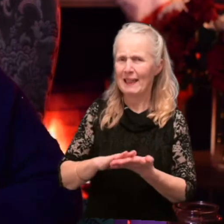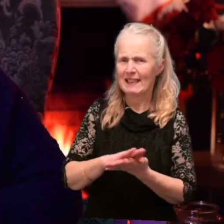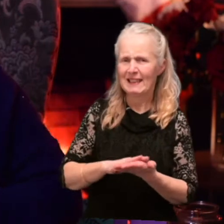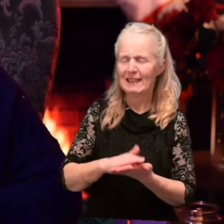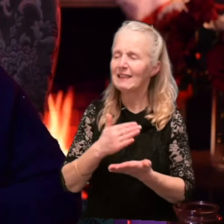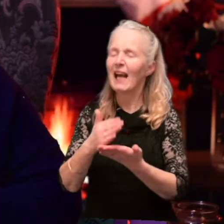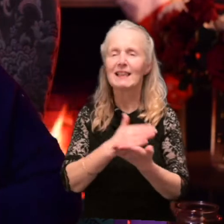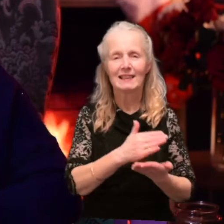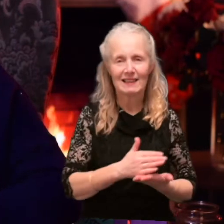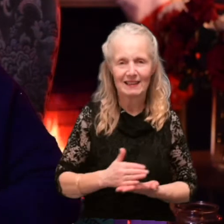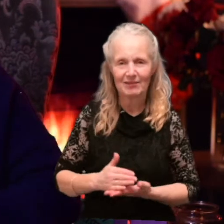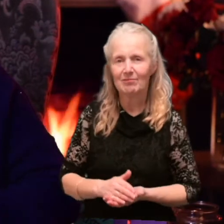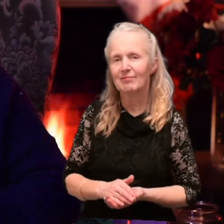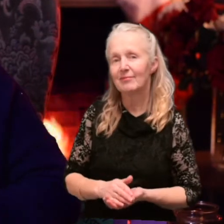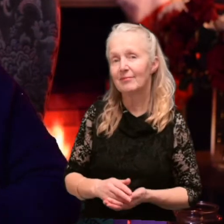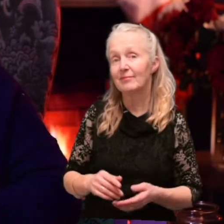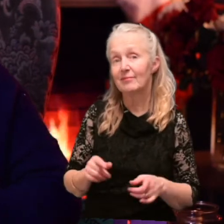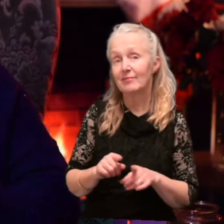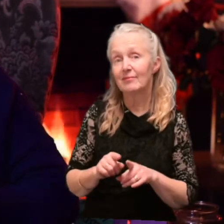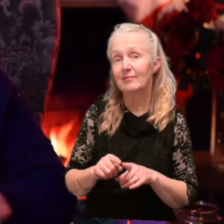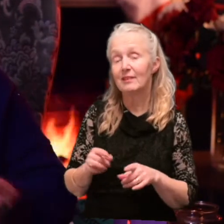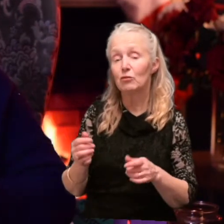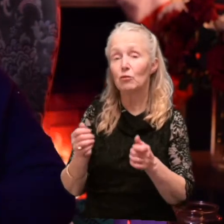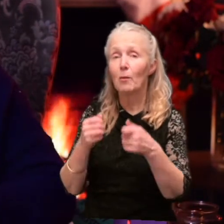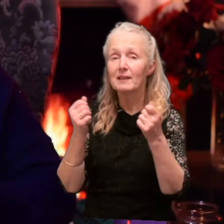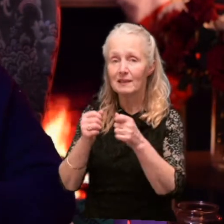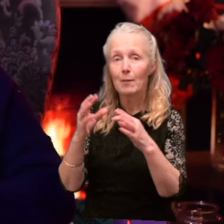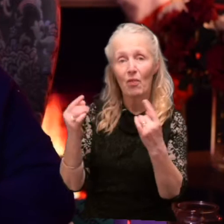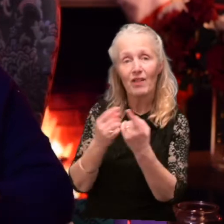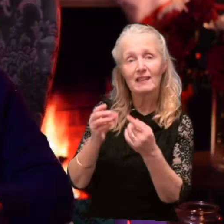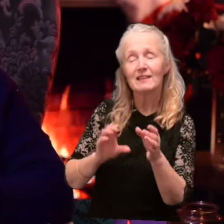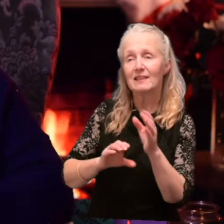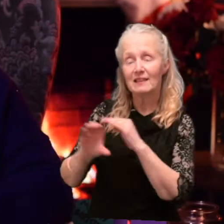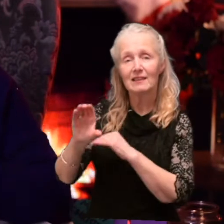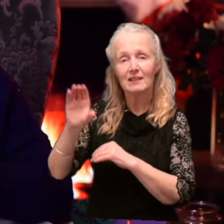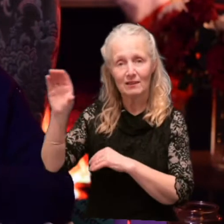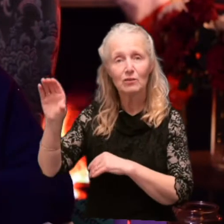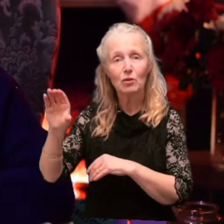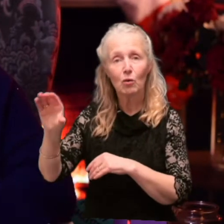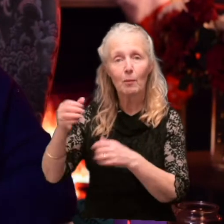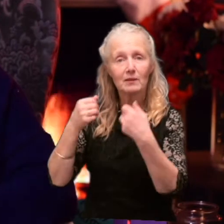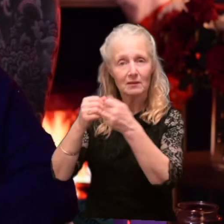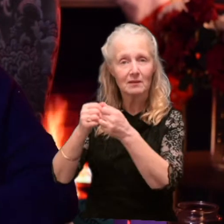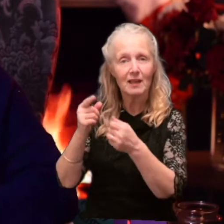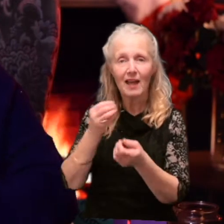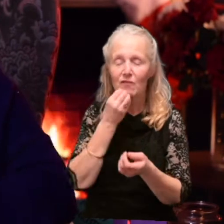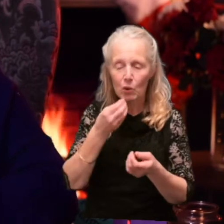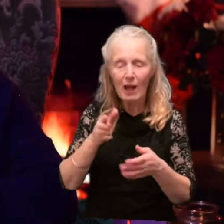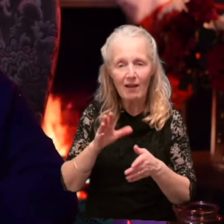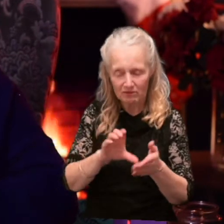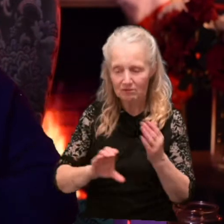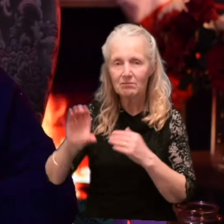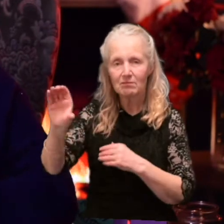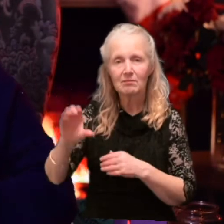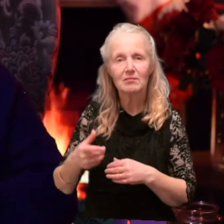I even found a Tupperware in the cupboard and put what was left into it, you know, to take with me, take away. I